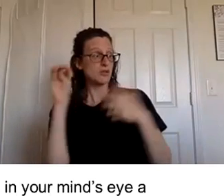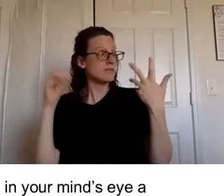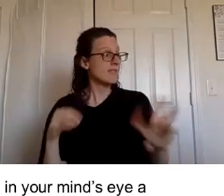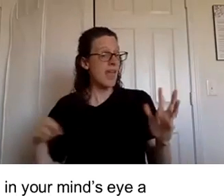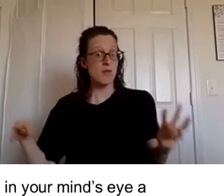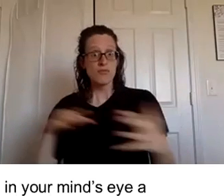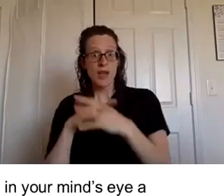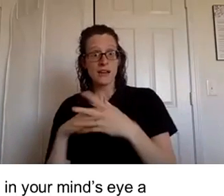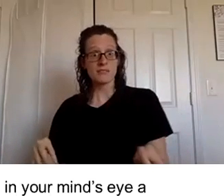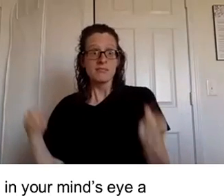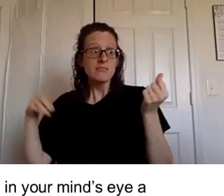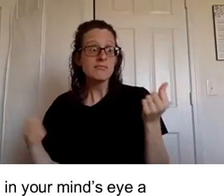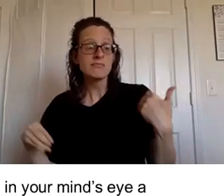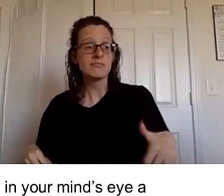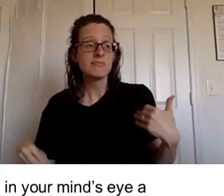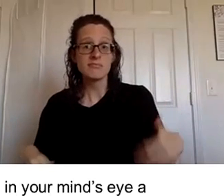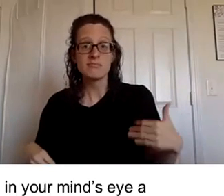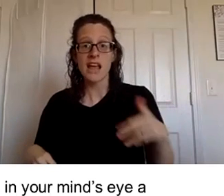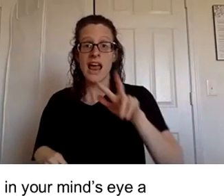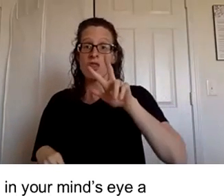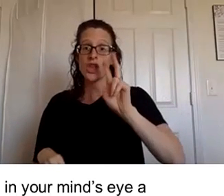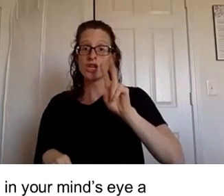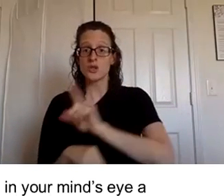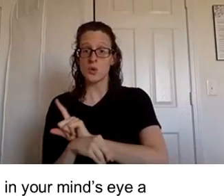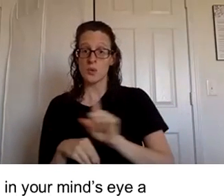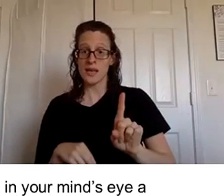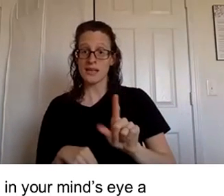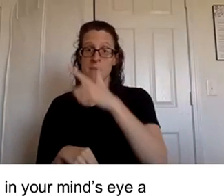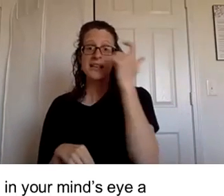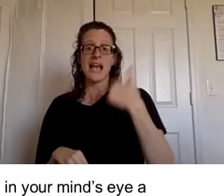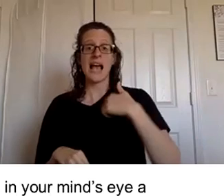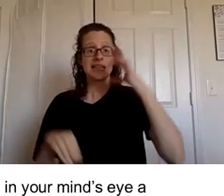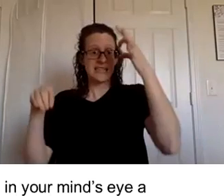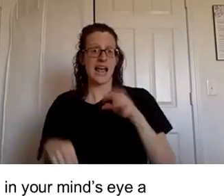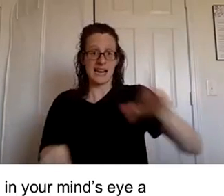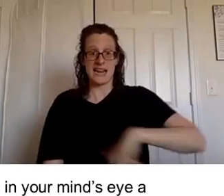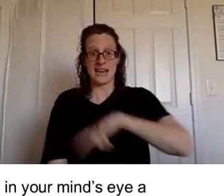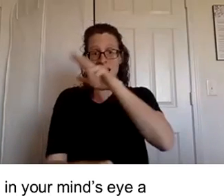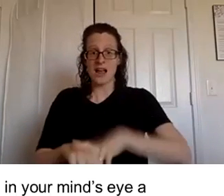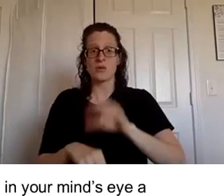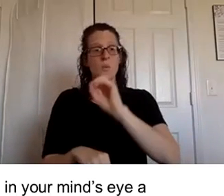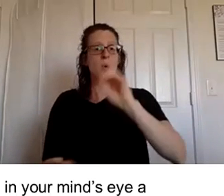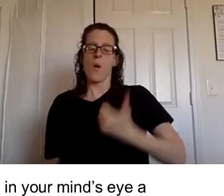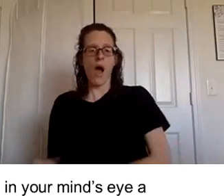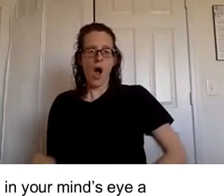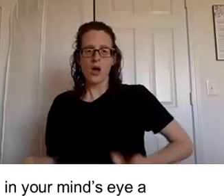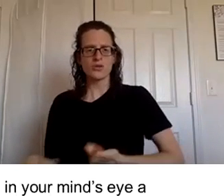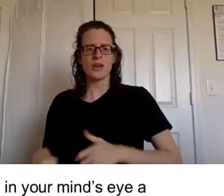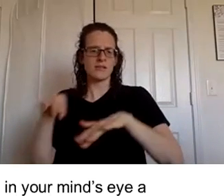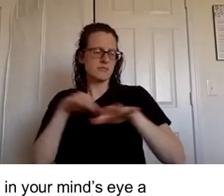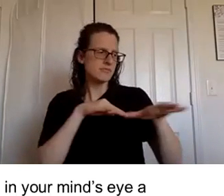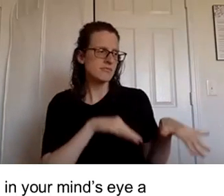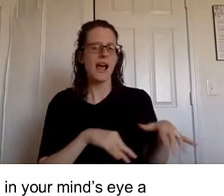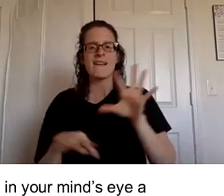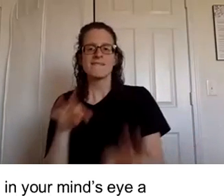and then at 32 weeks because i decided to go natural and didn't have an ultrasound and all that i